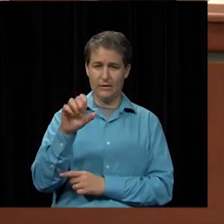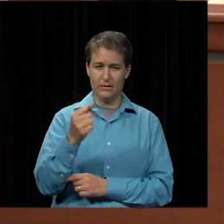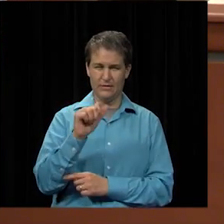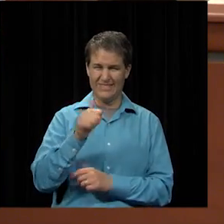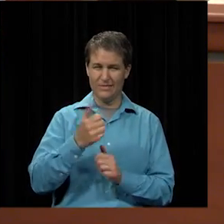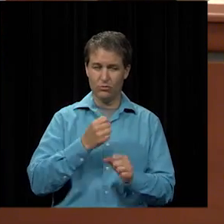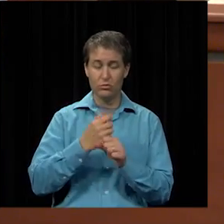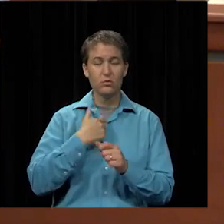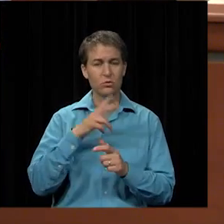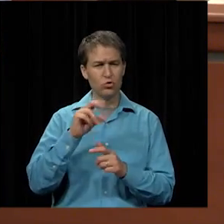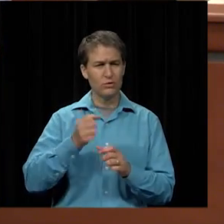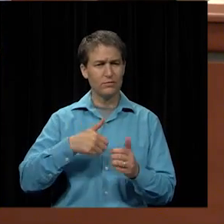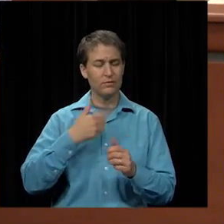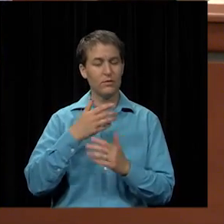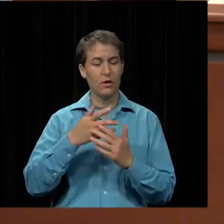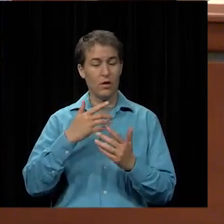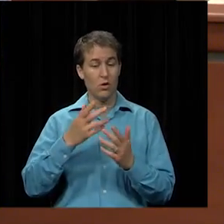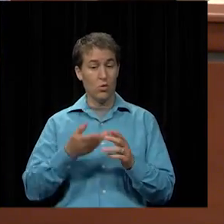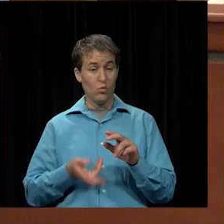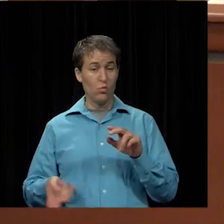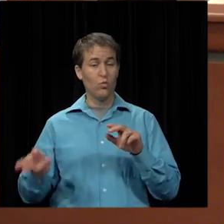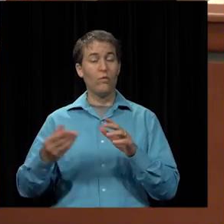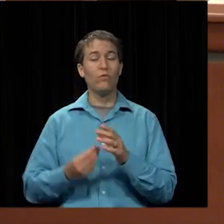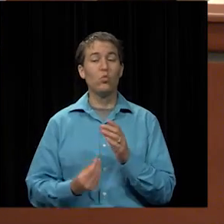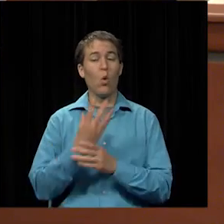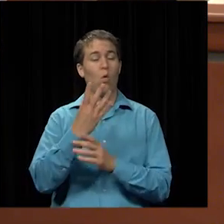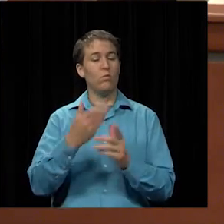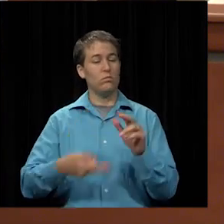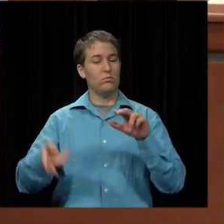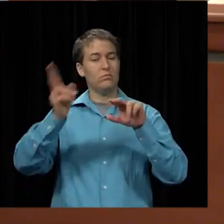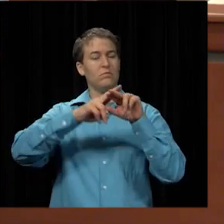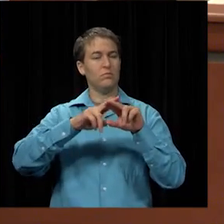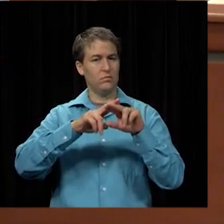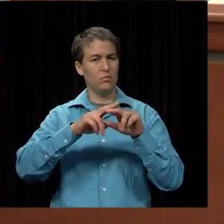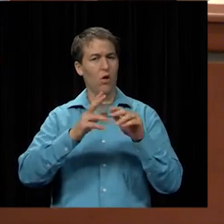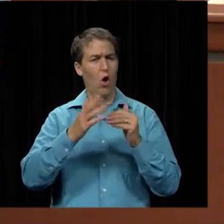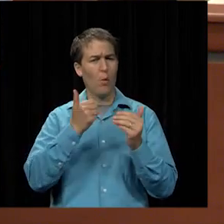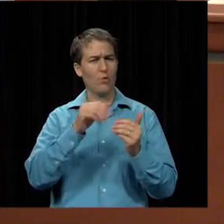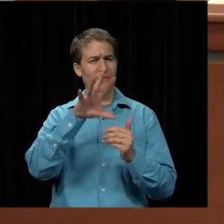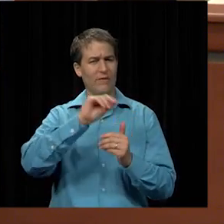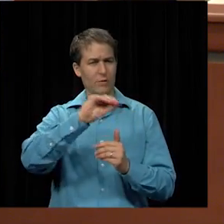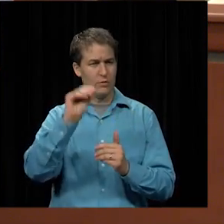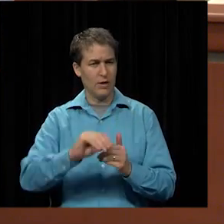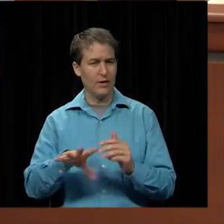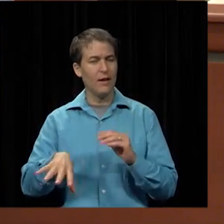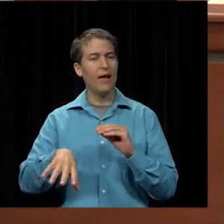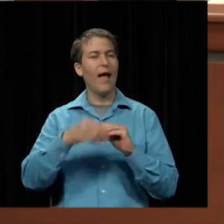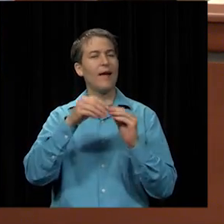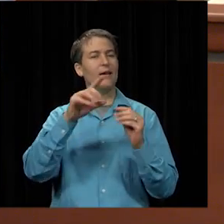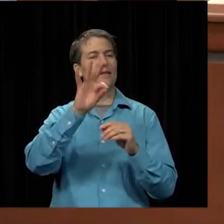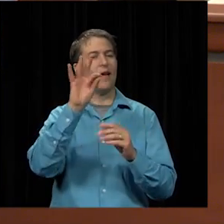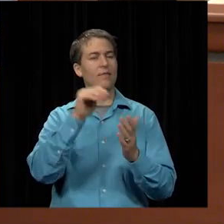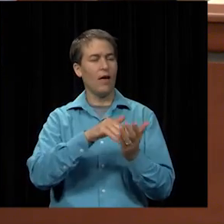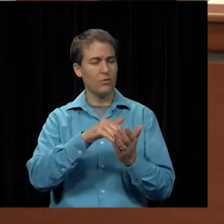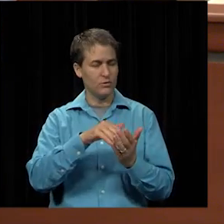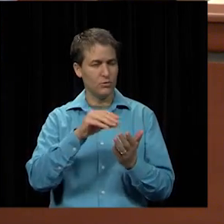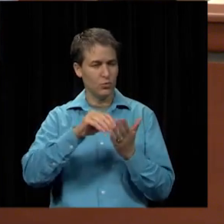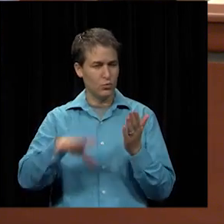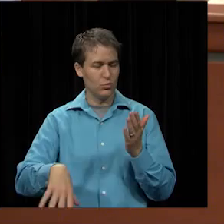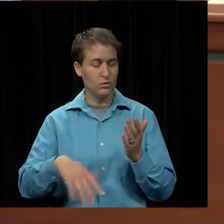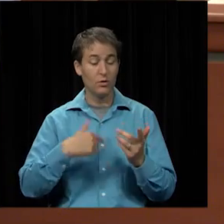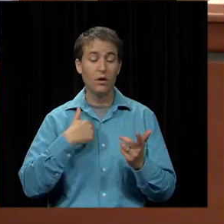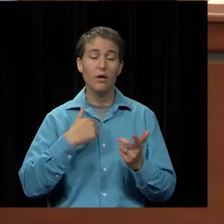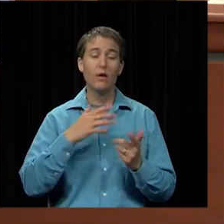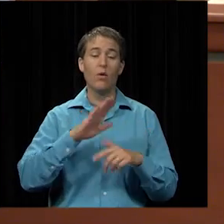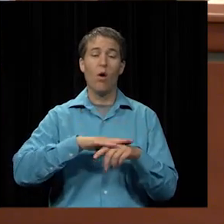the olathe district has grown almost 50 percent adding more than 9 000 students during their tenure dr daniels and harlan were on the board